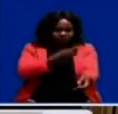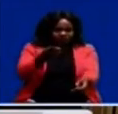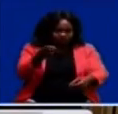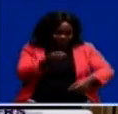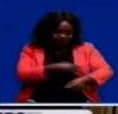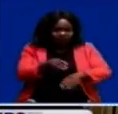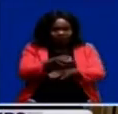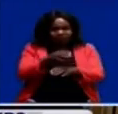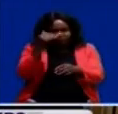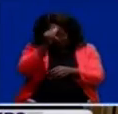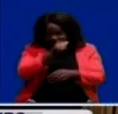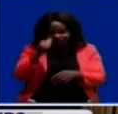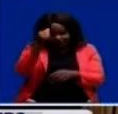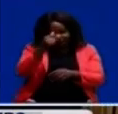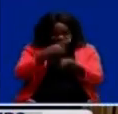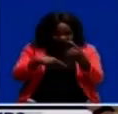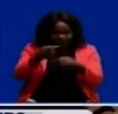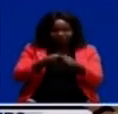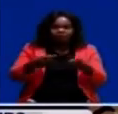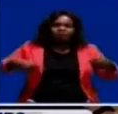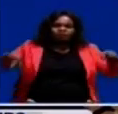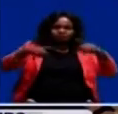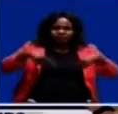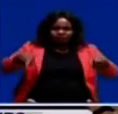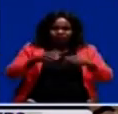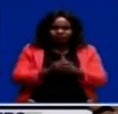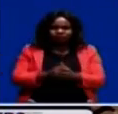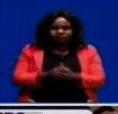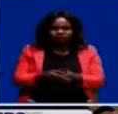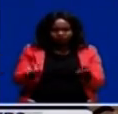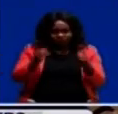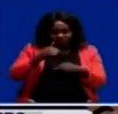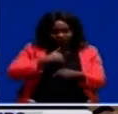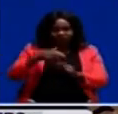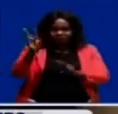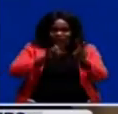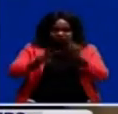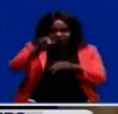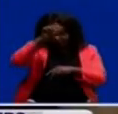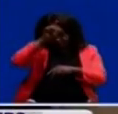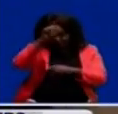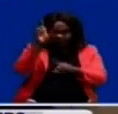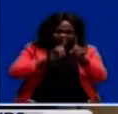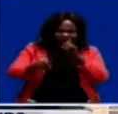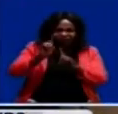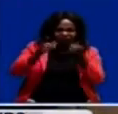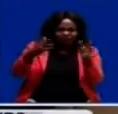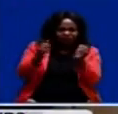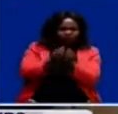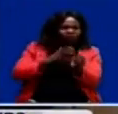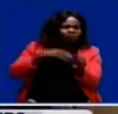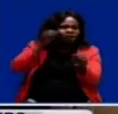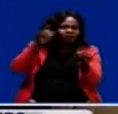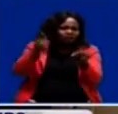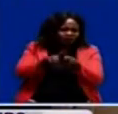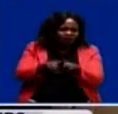Africa should come from within the continent. When I visited Egypt, we discussed with my brother. And one of the things we